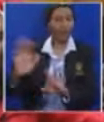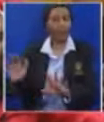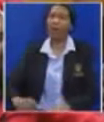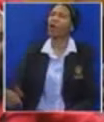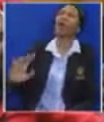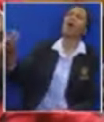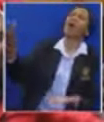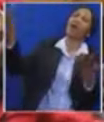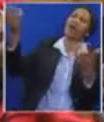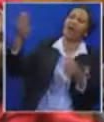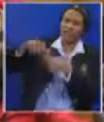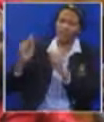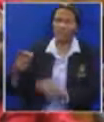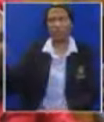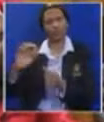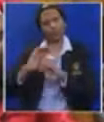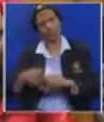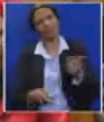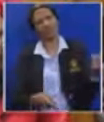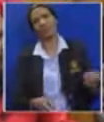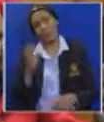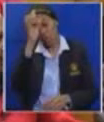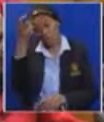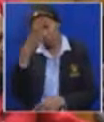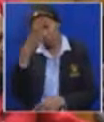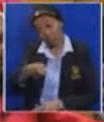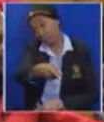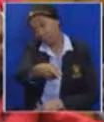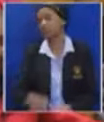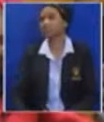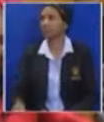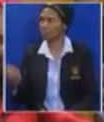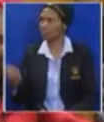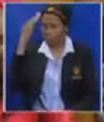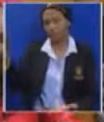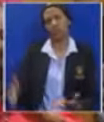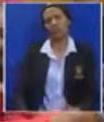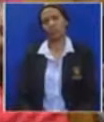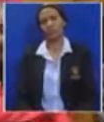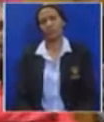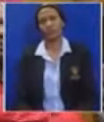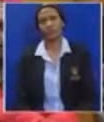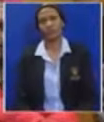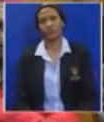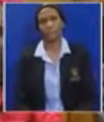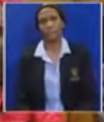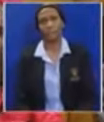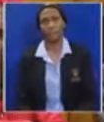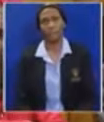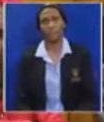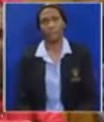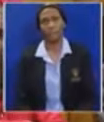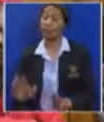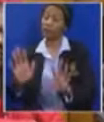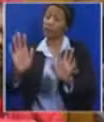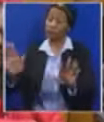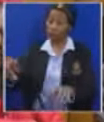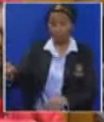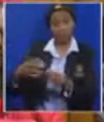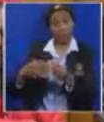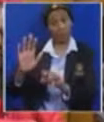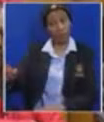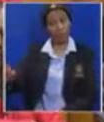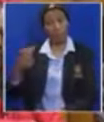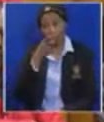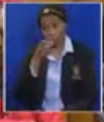also called him because police were looking for him. He's a thief. Honorable Member, Honorable Member, you must withdraw that remark.